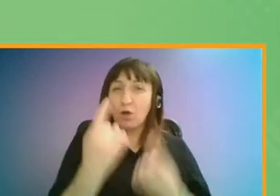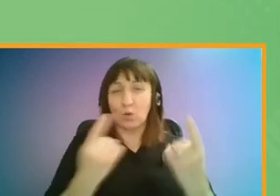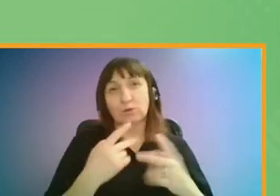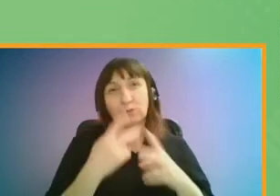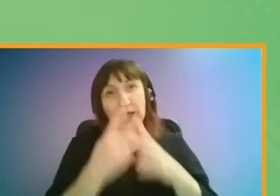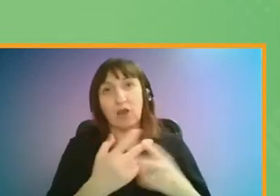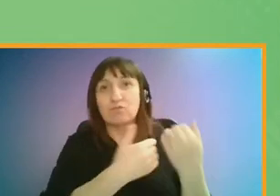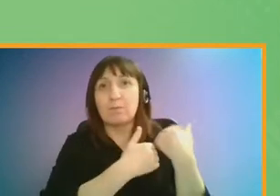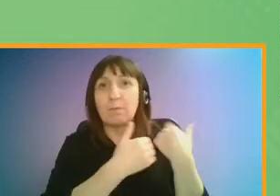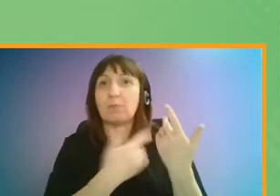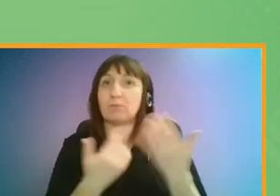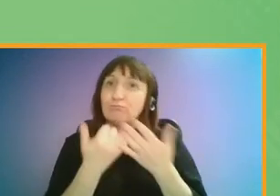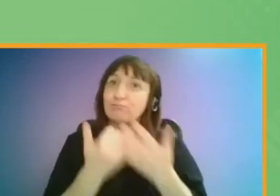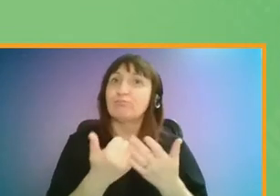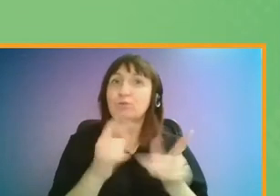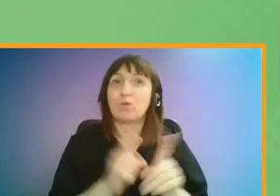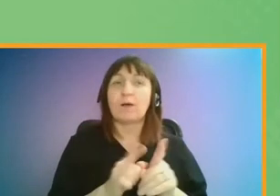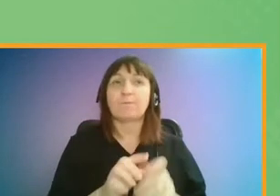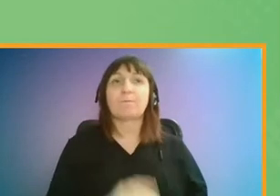responsibilities.